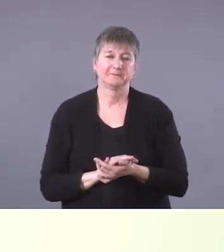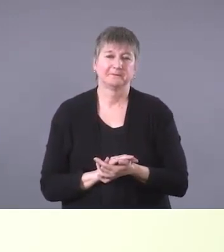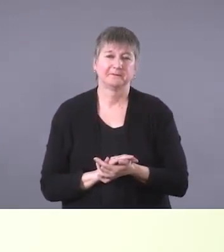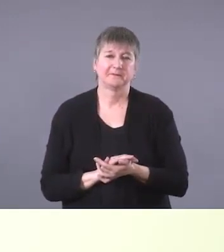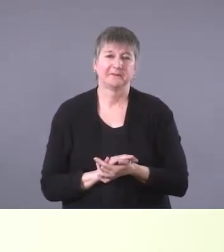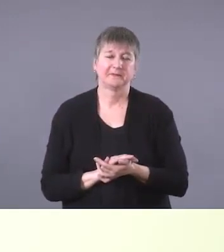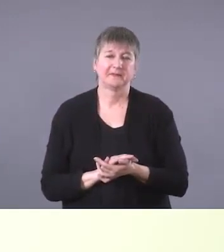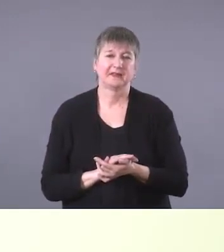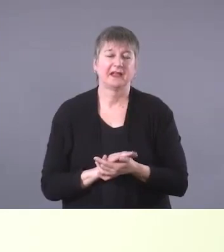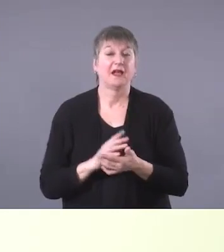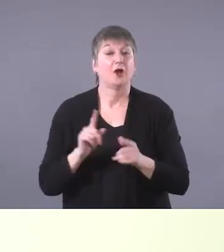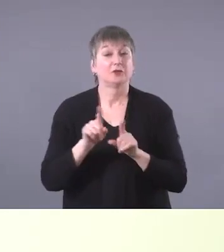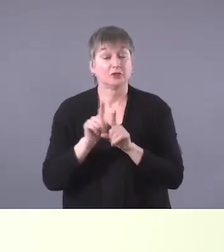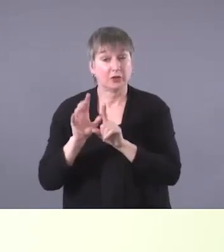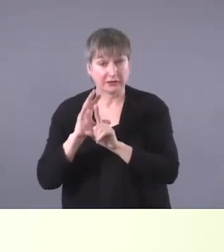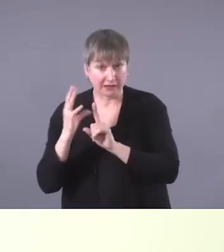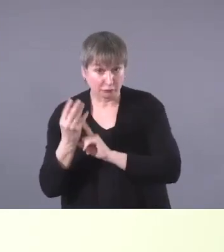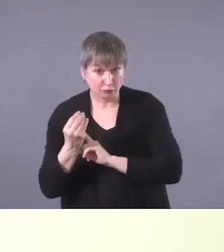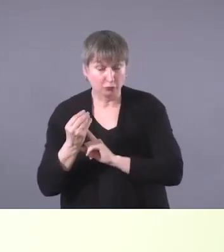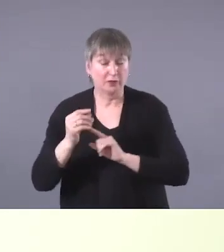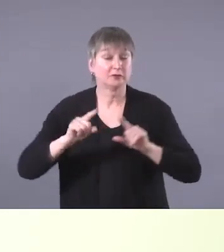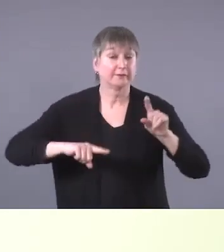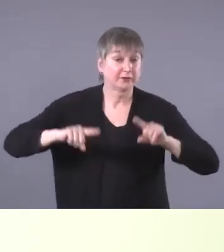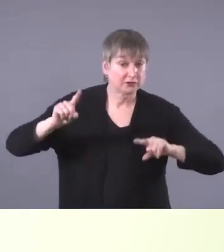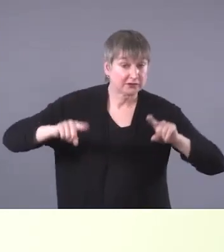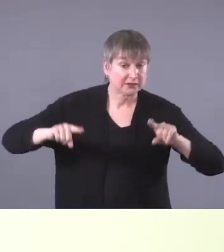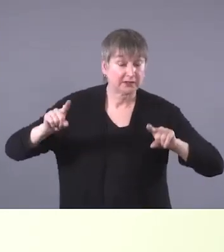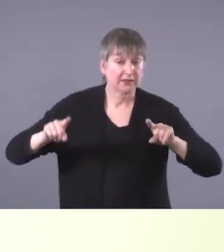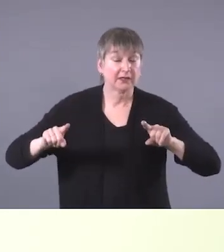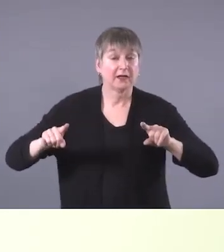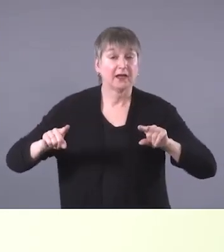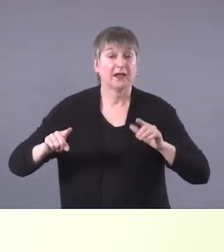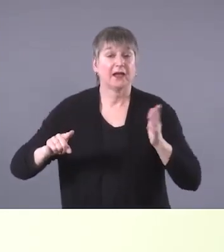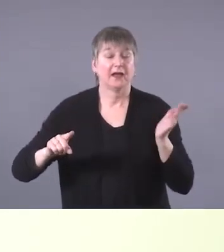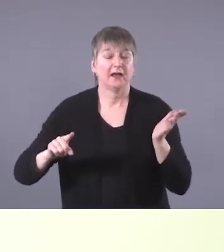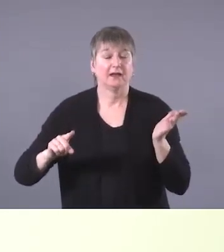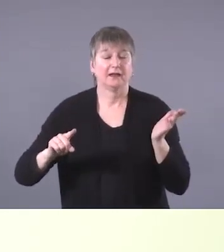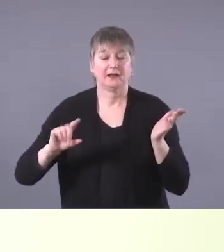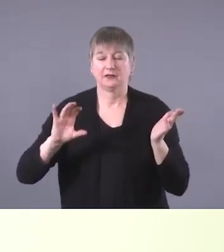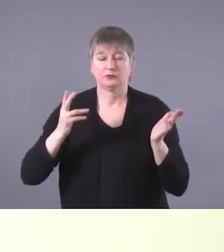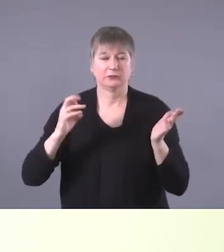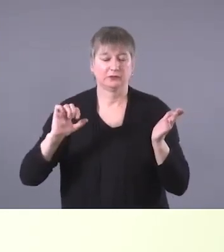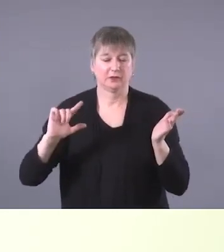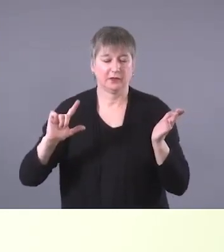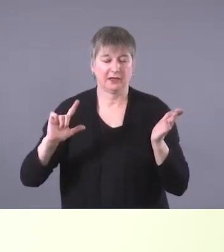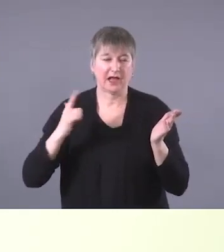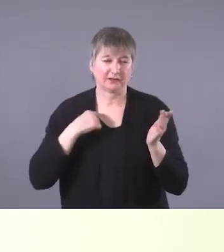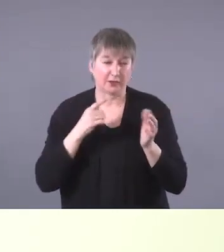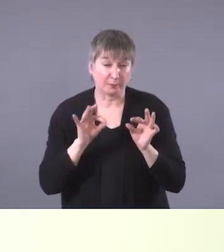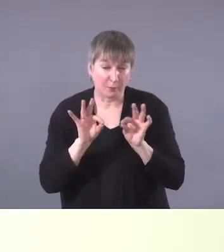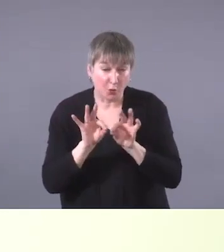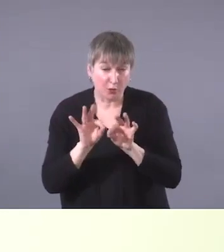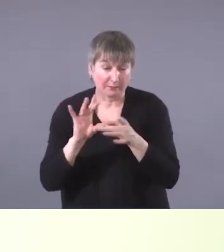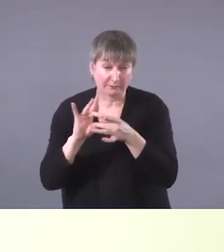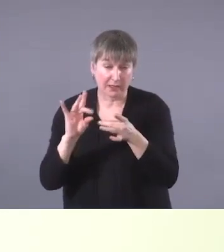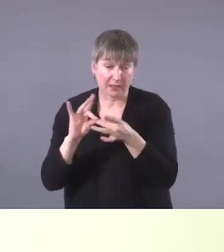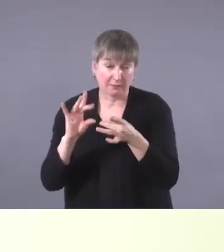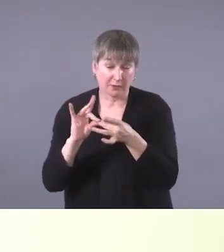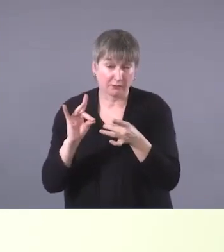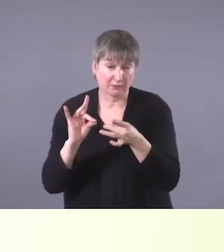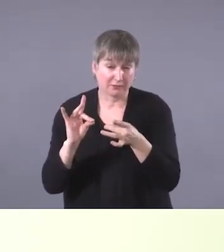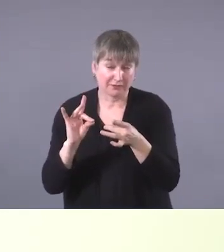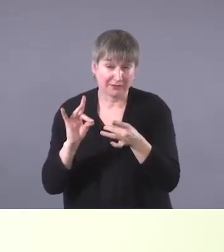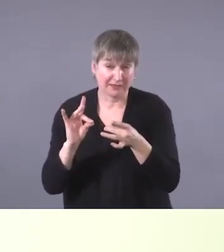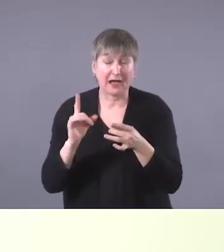diversity, as we, as we said, and, uh, Crystal, Crystal has an important message about, uh, a great